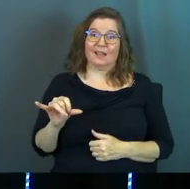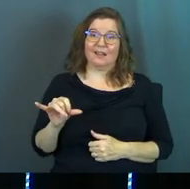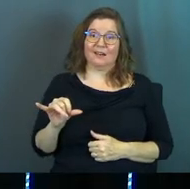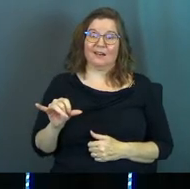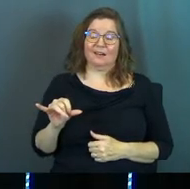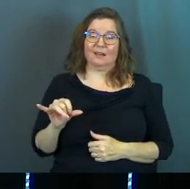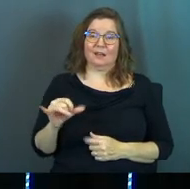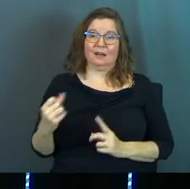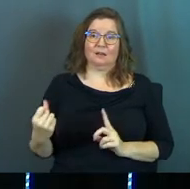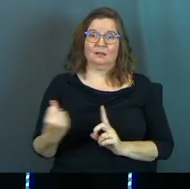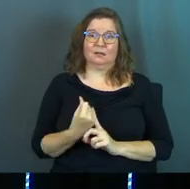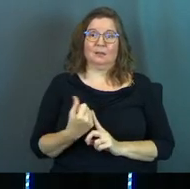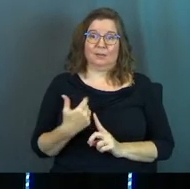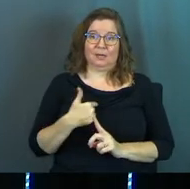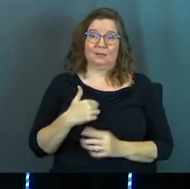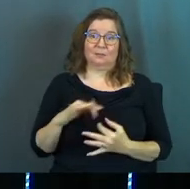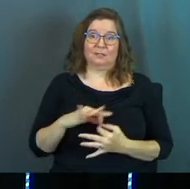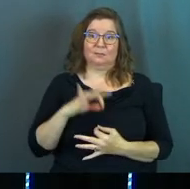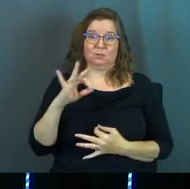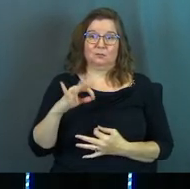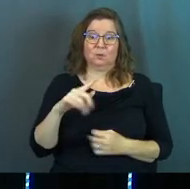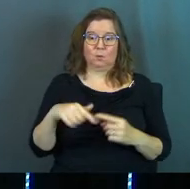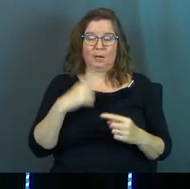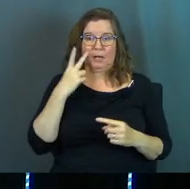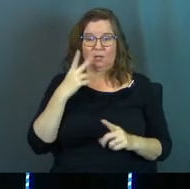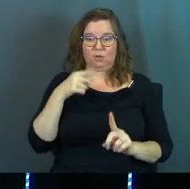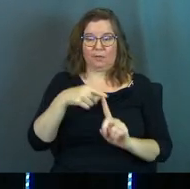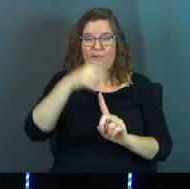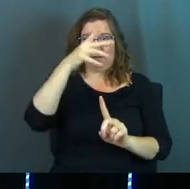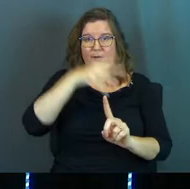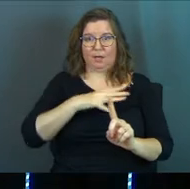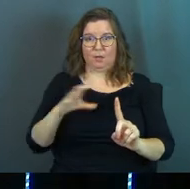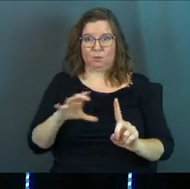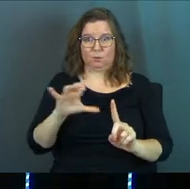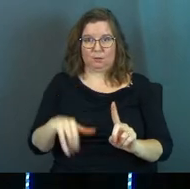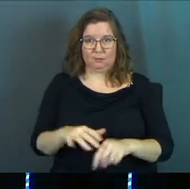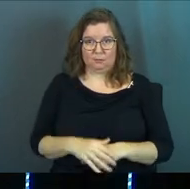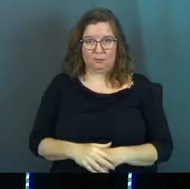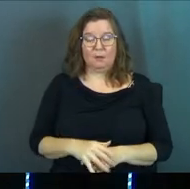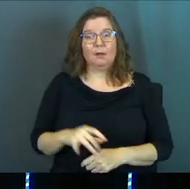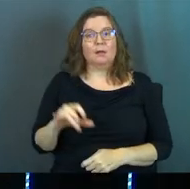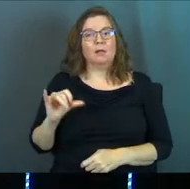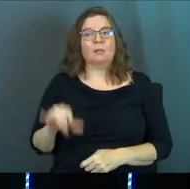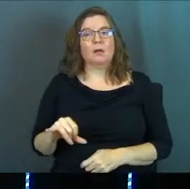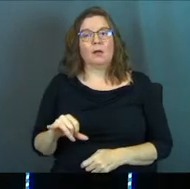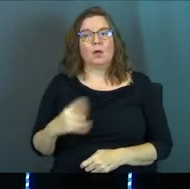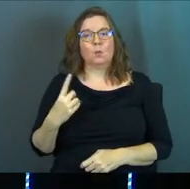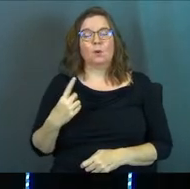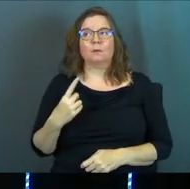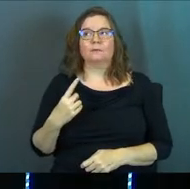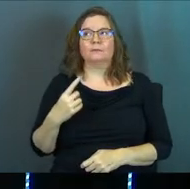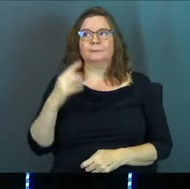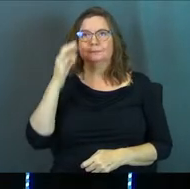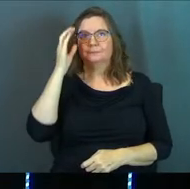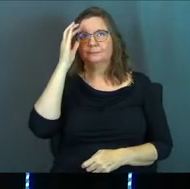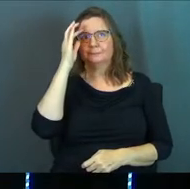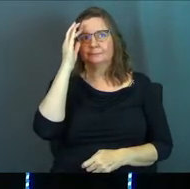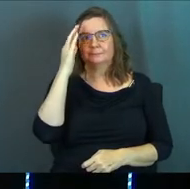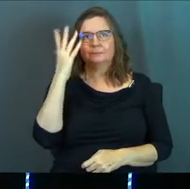That formed me spiritually when I saw him do that. That is one of the,